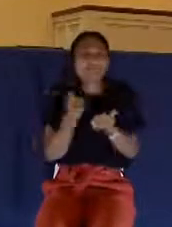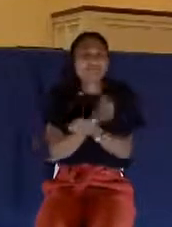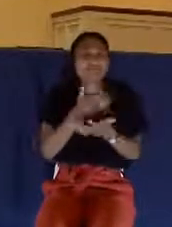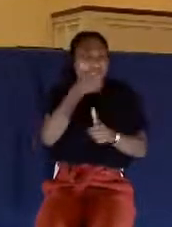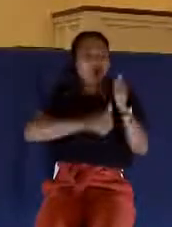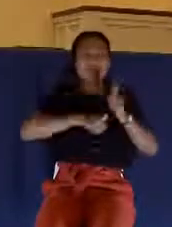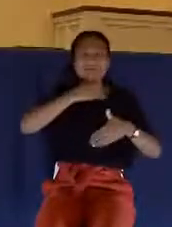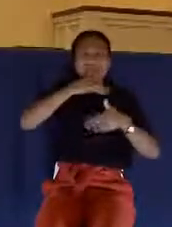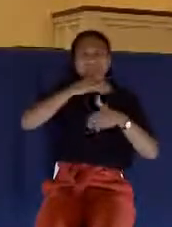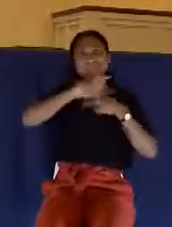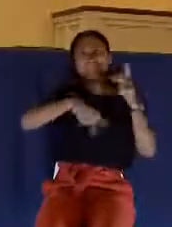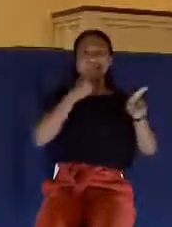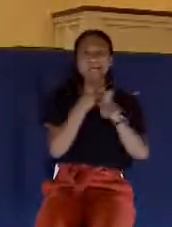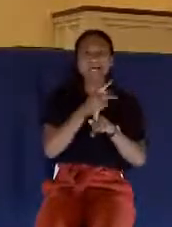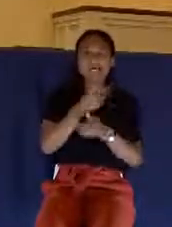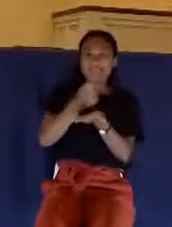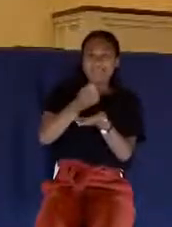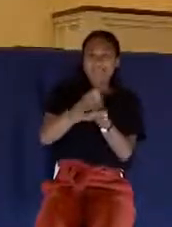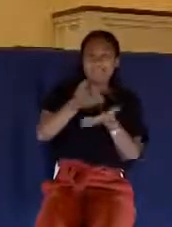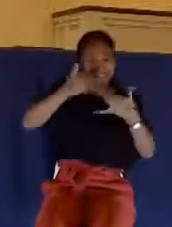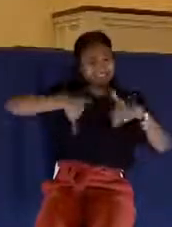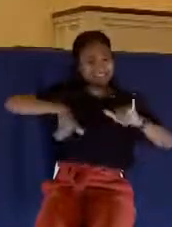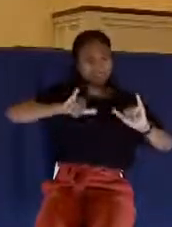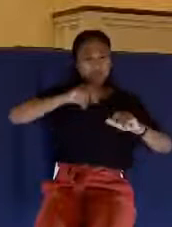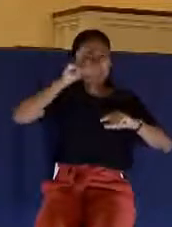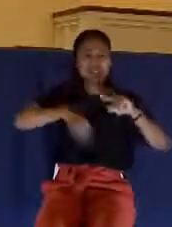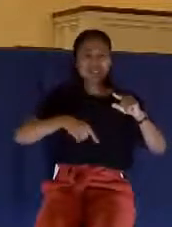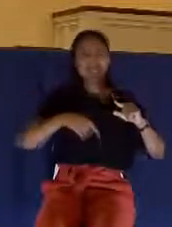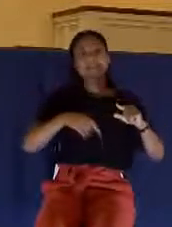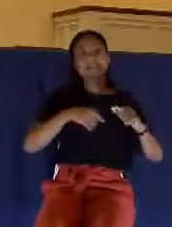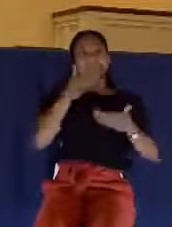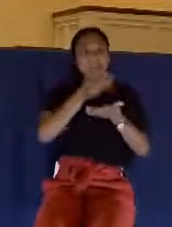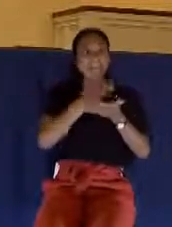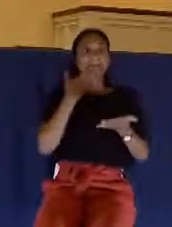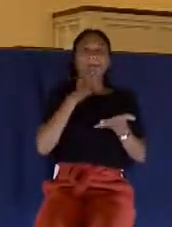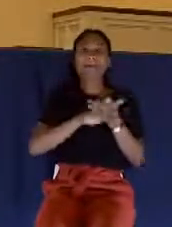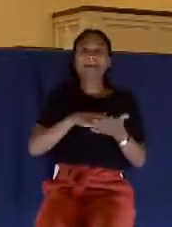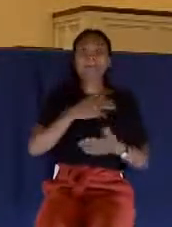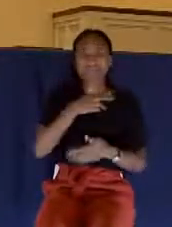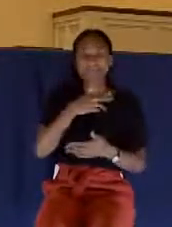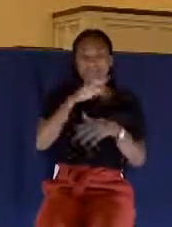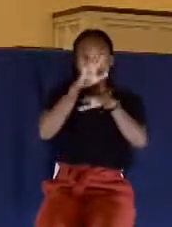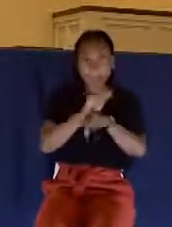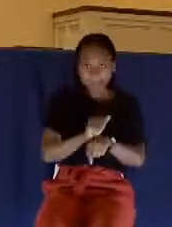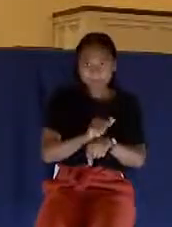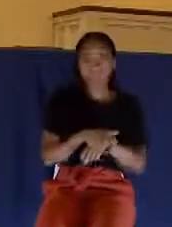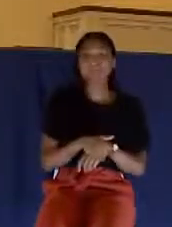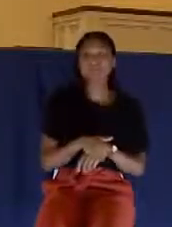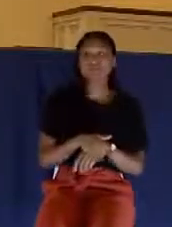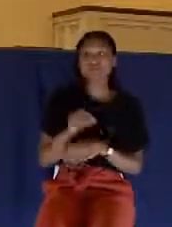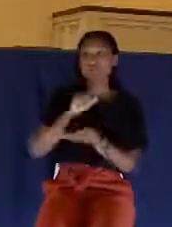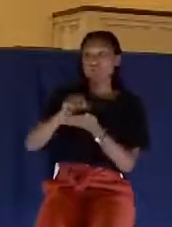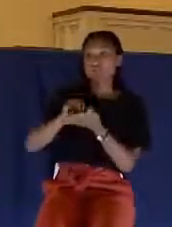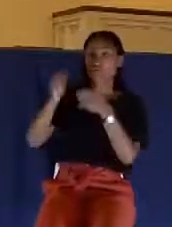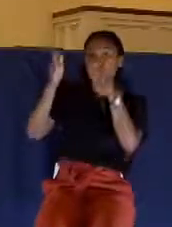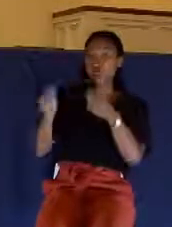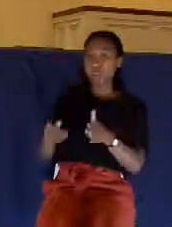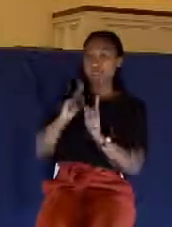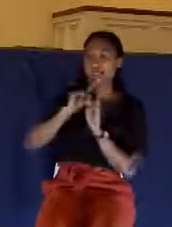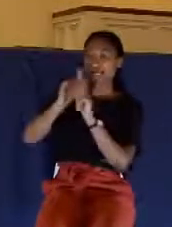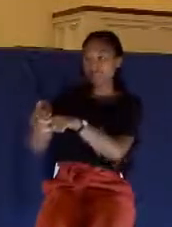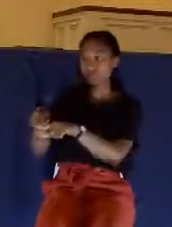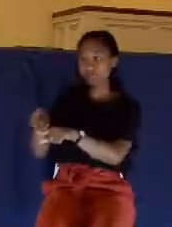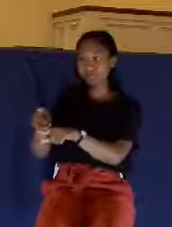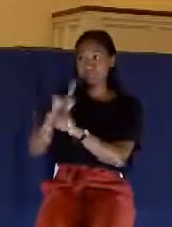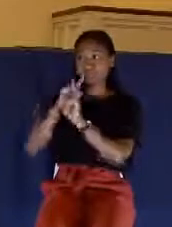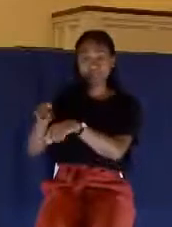and still could not break this self-destructive habit. And so the columnist responds to her. Listen to what the